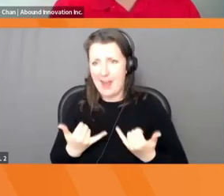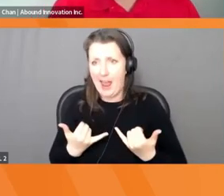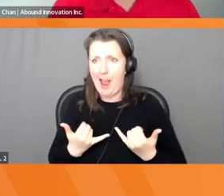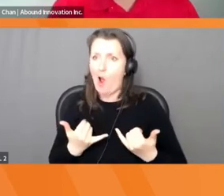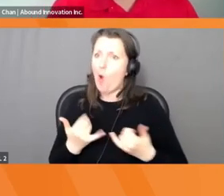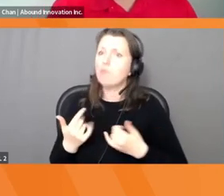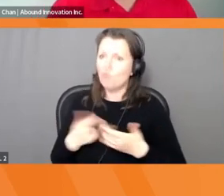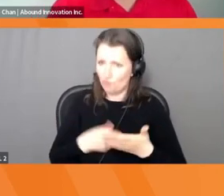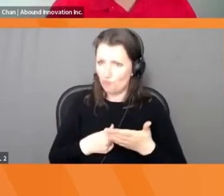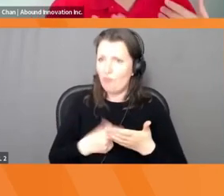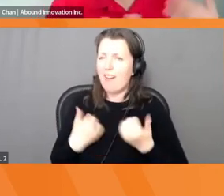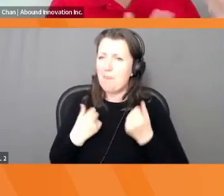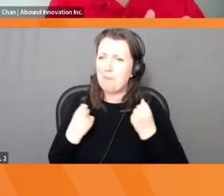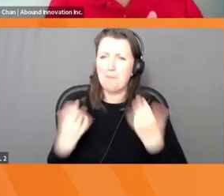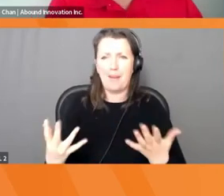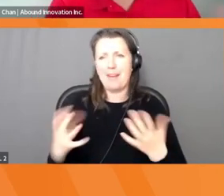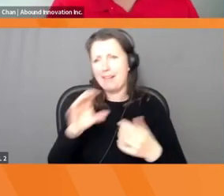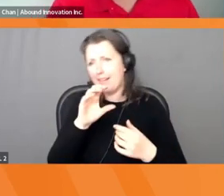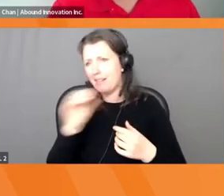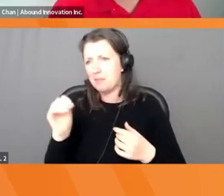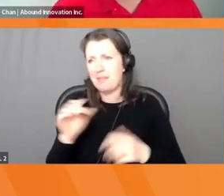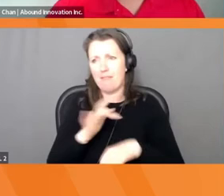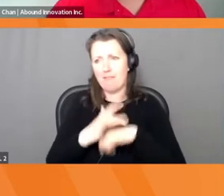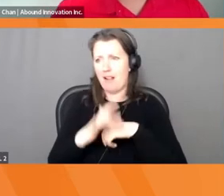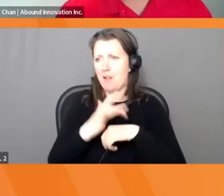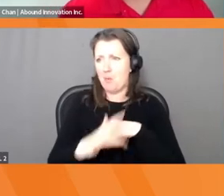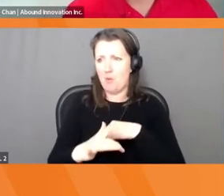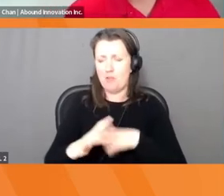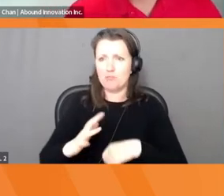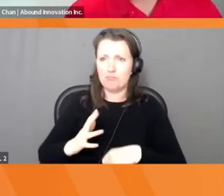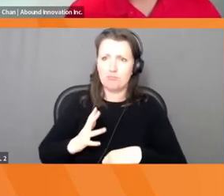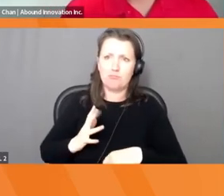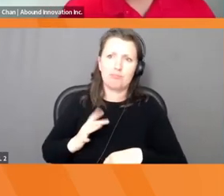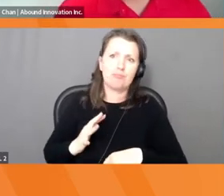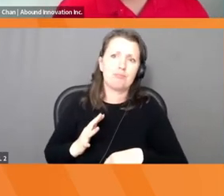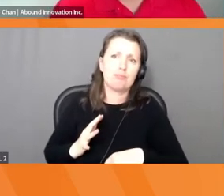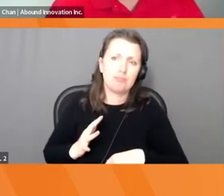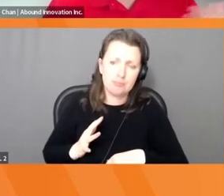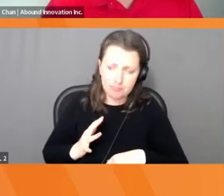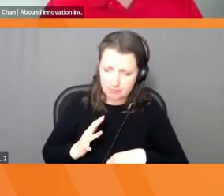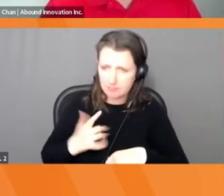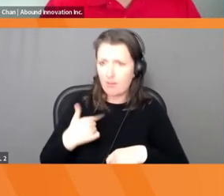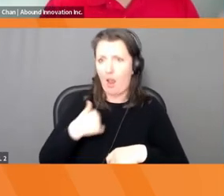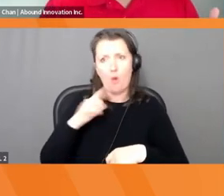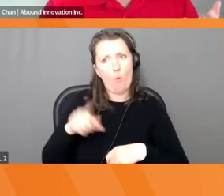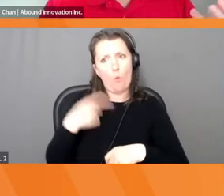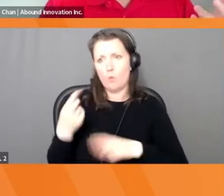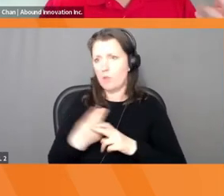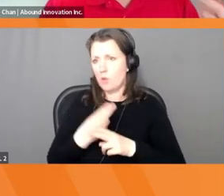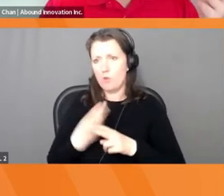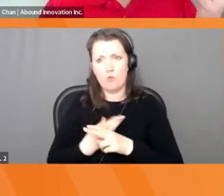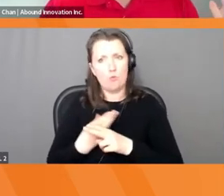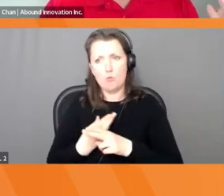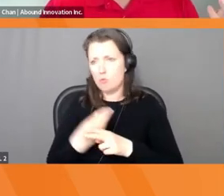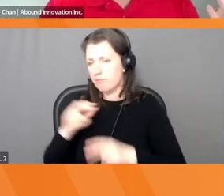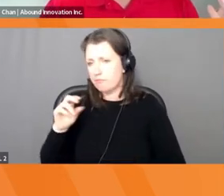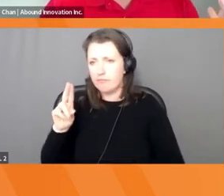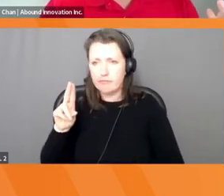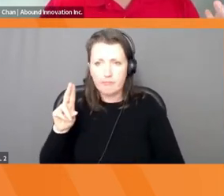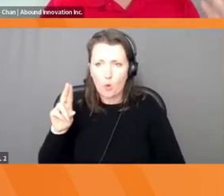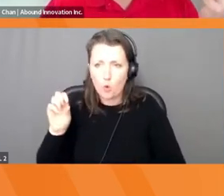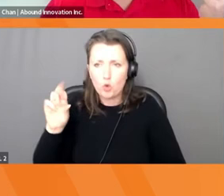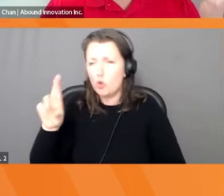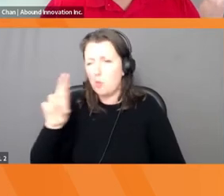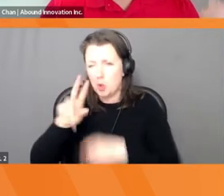literally the last time I took a taxi because I only use ride hailing personally. And so the reality is that you either disrupt